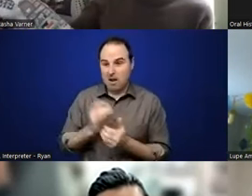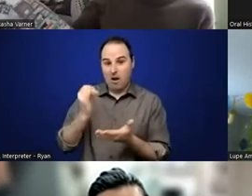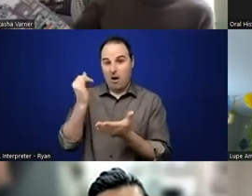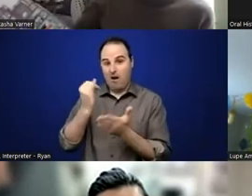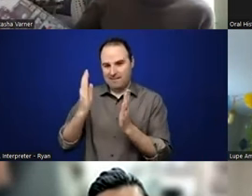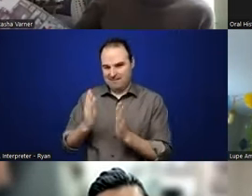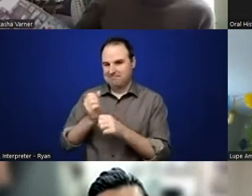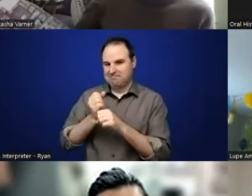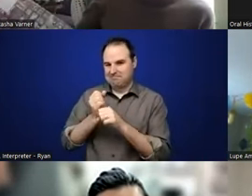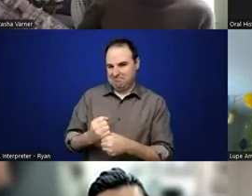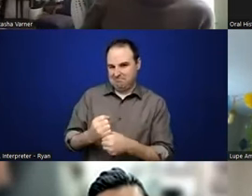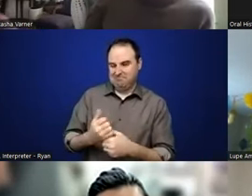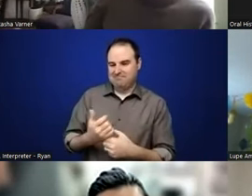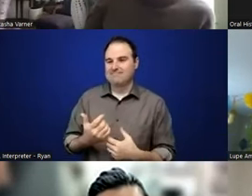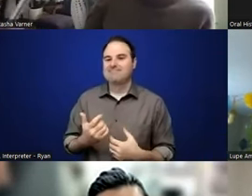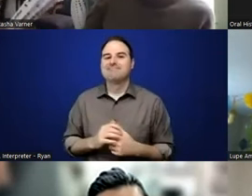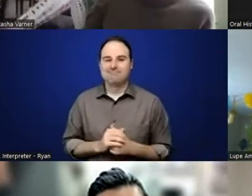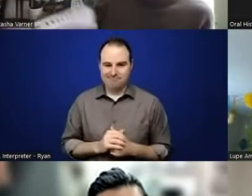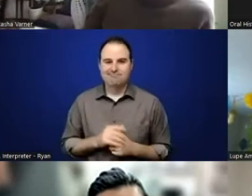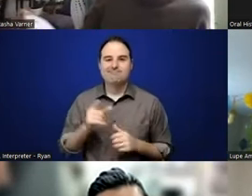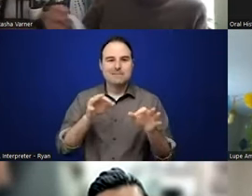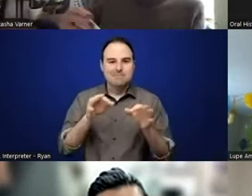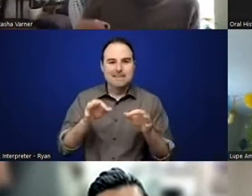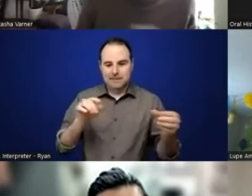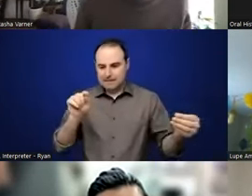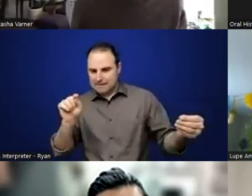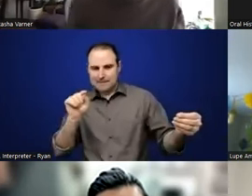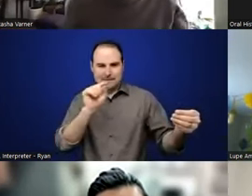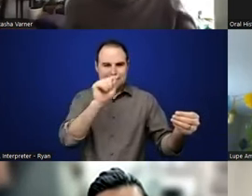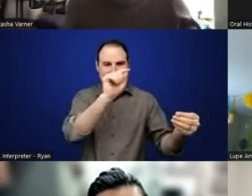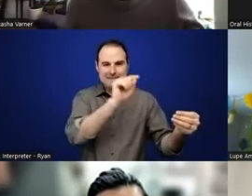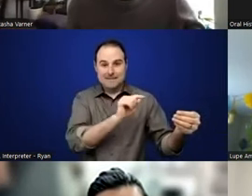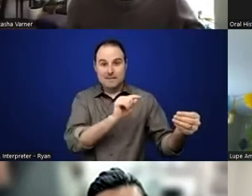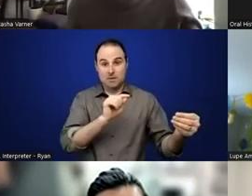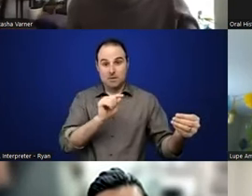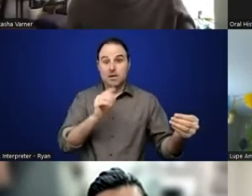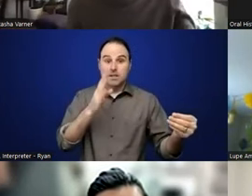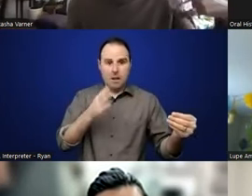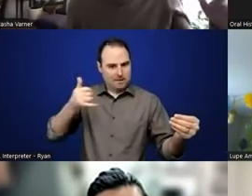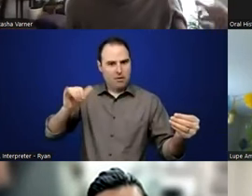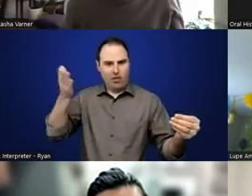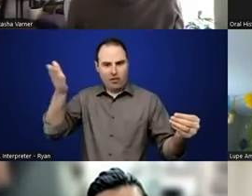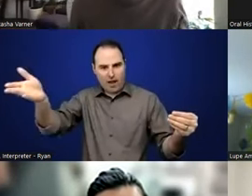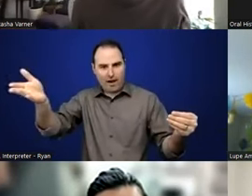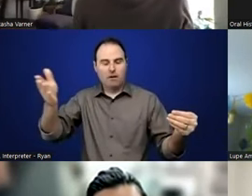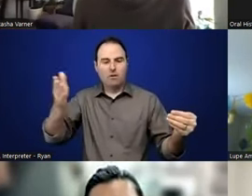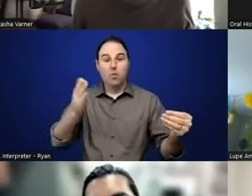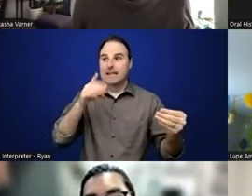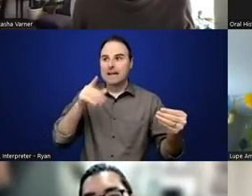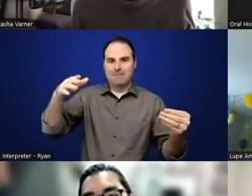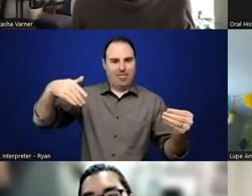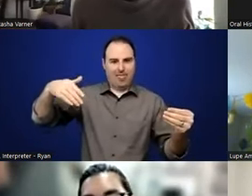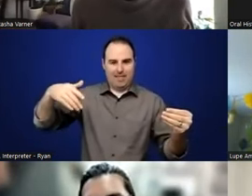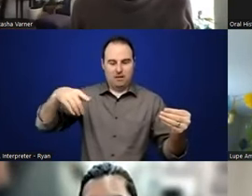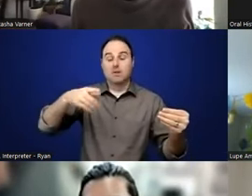it, yeah, it cited places that were there and that had once been there and that were related to the information shared in the oral